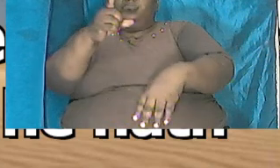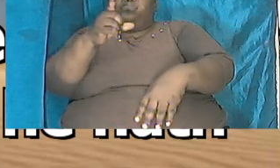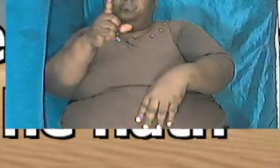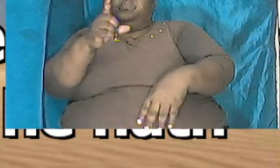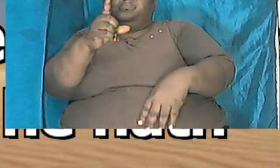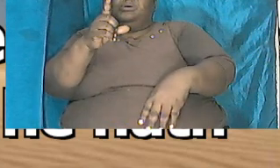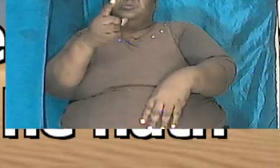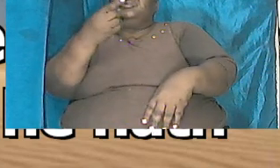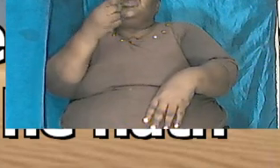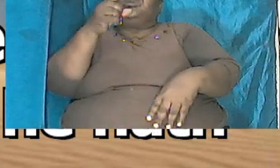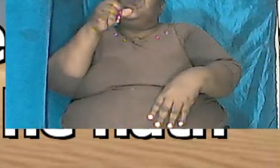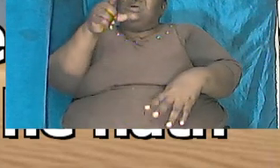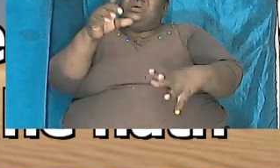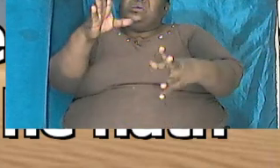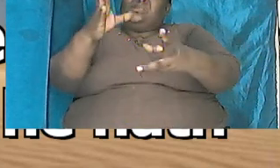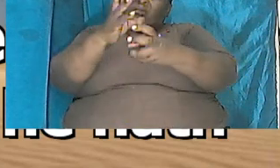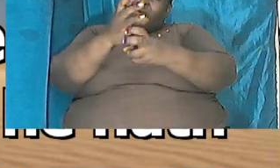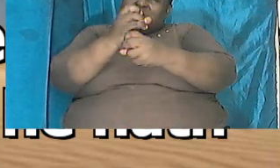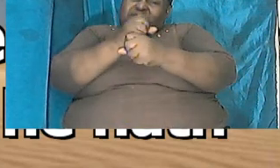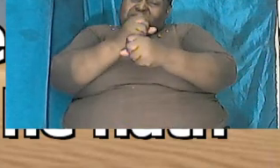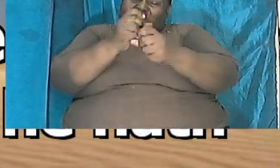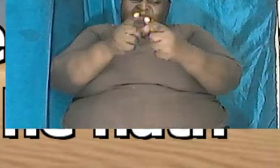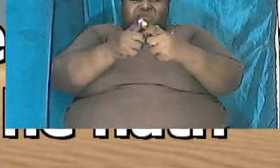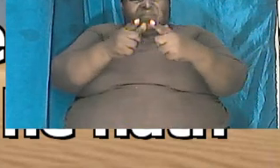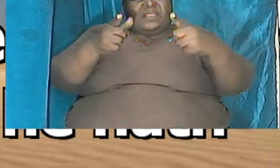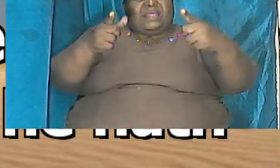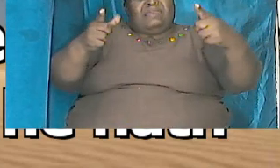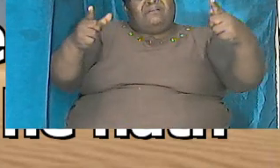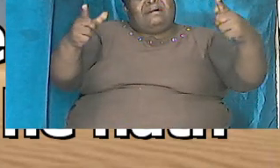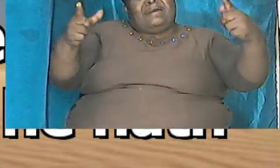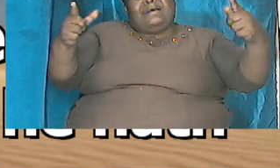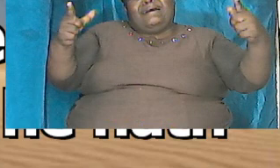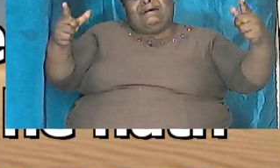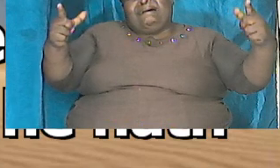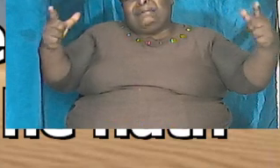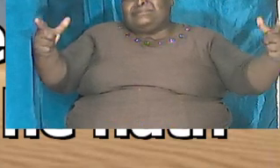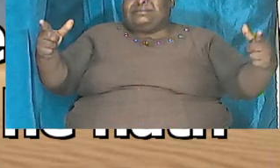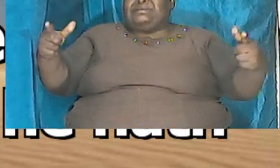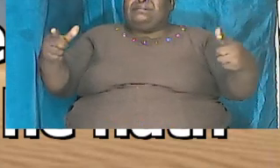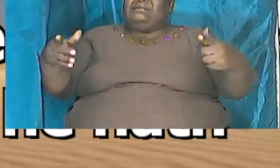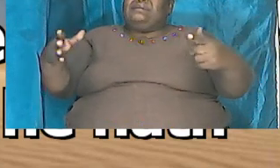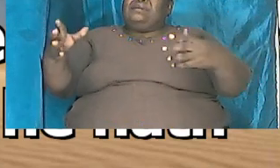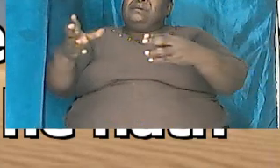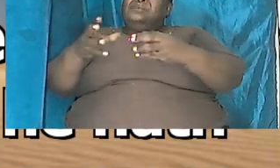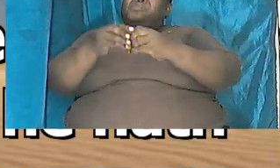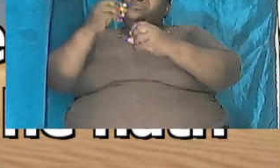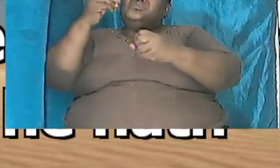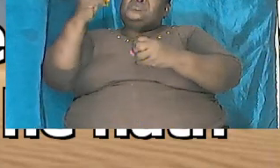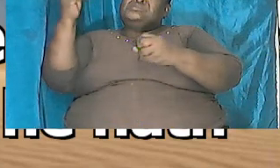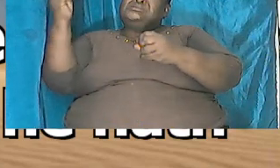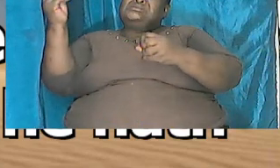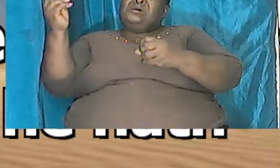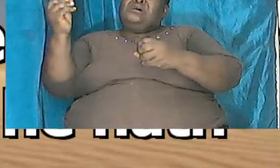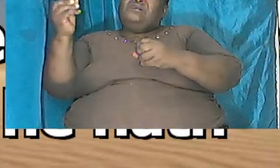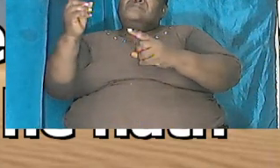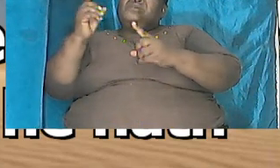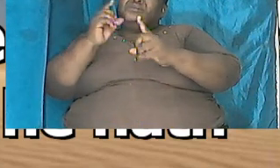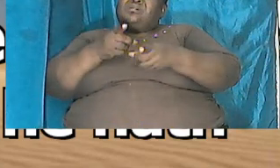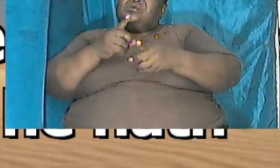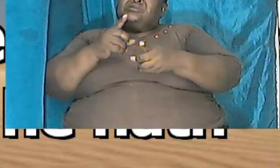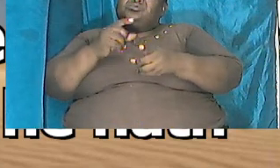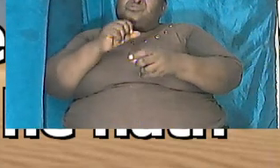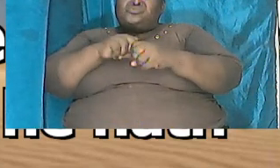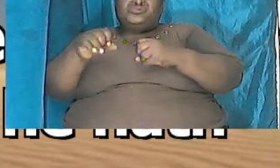take up a large amount of prey and so it is